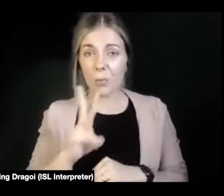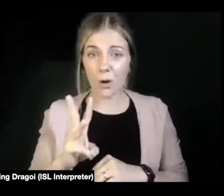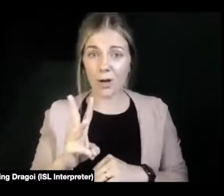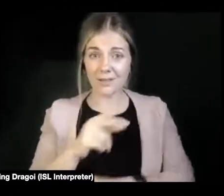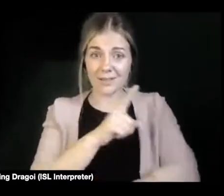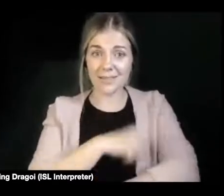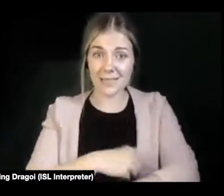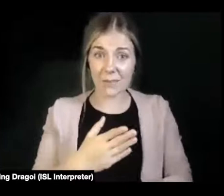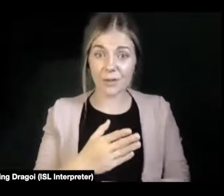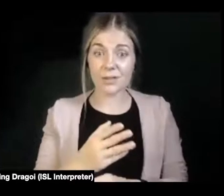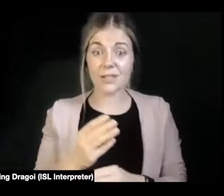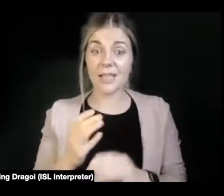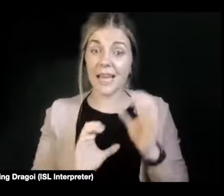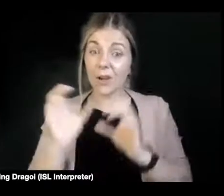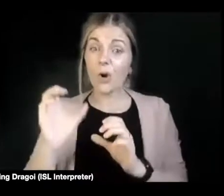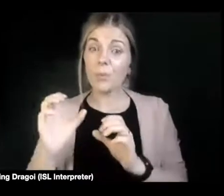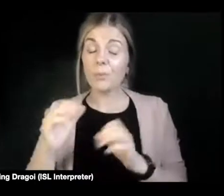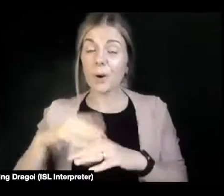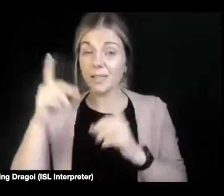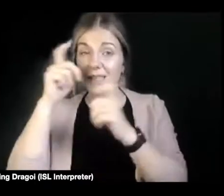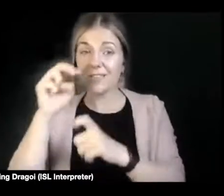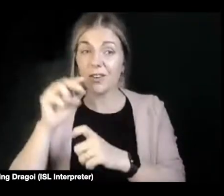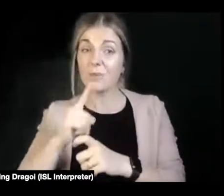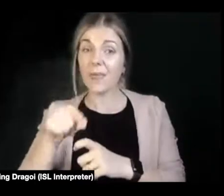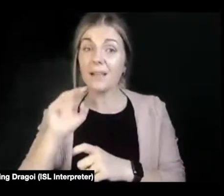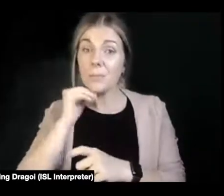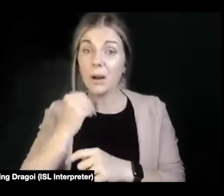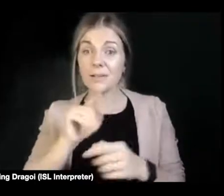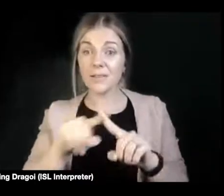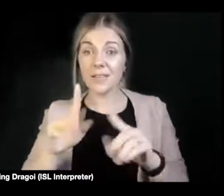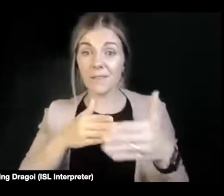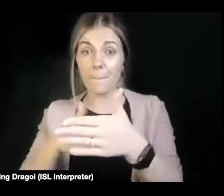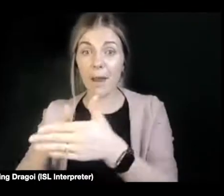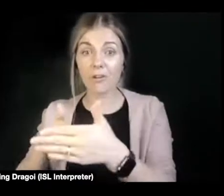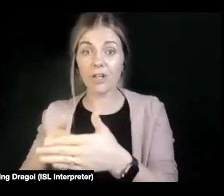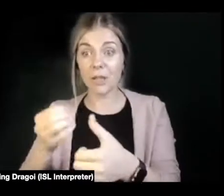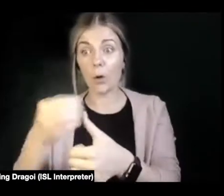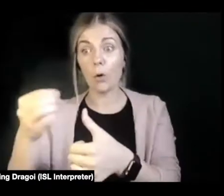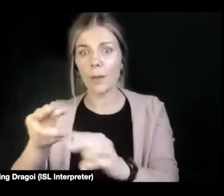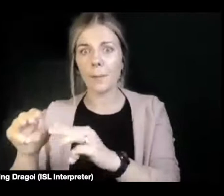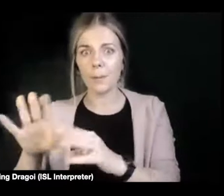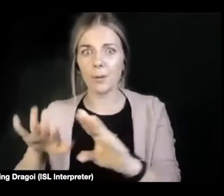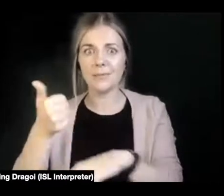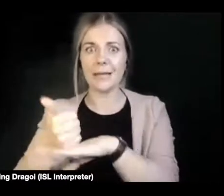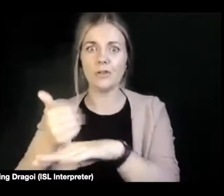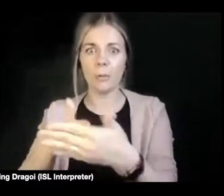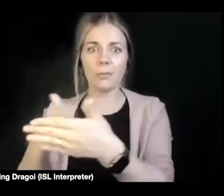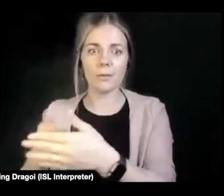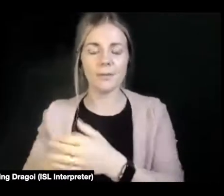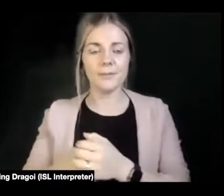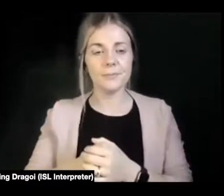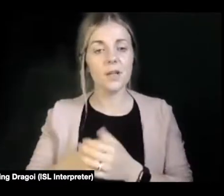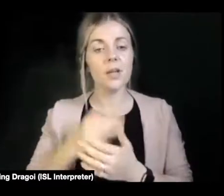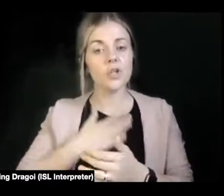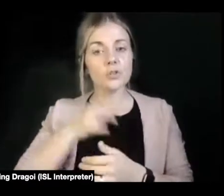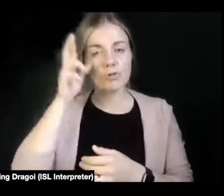but more so because of the barriers people put in your way. So just remember that everybody has the power